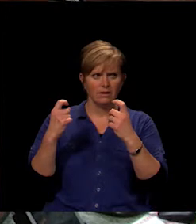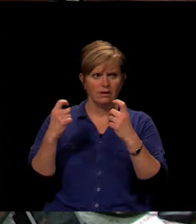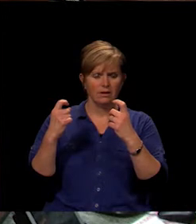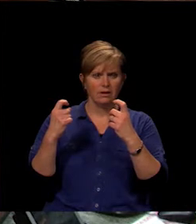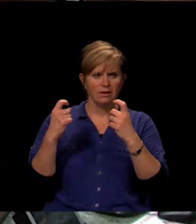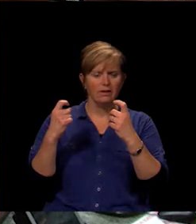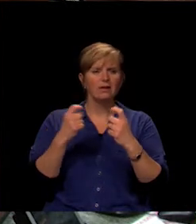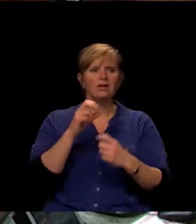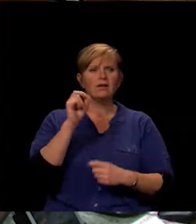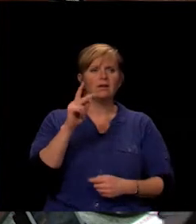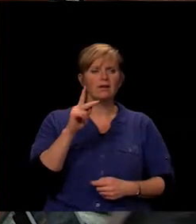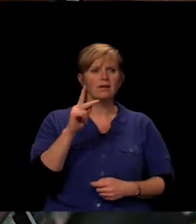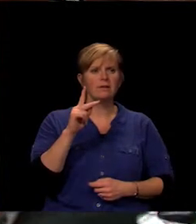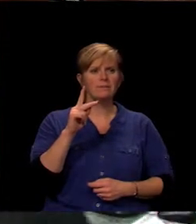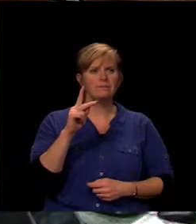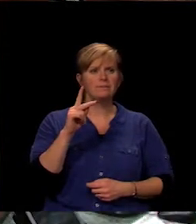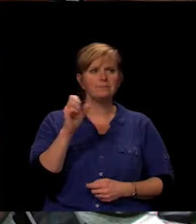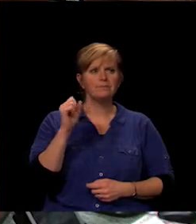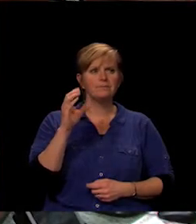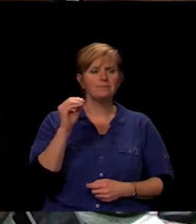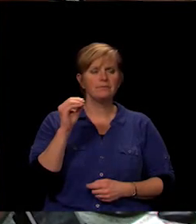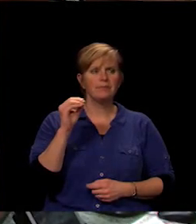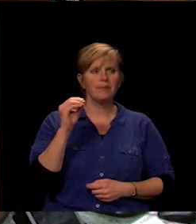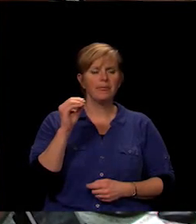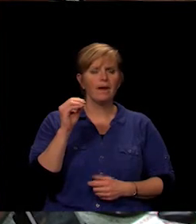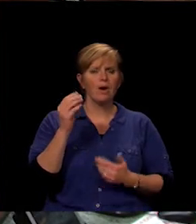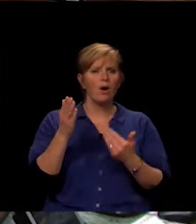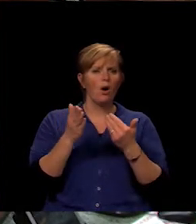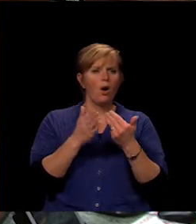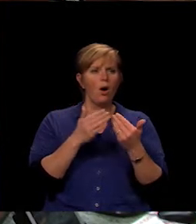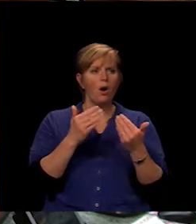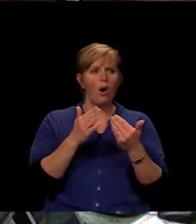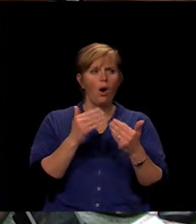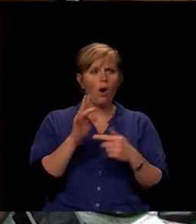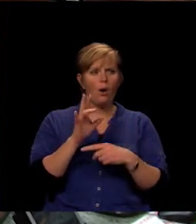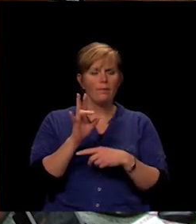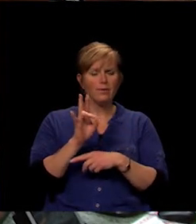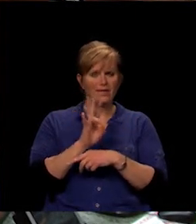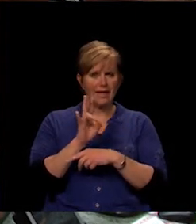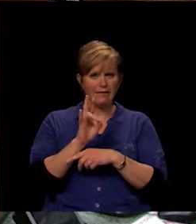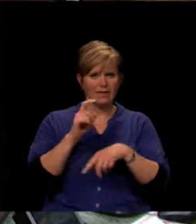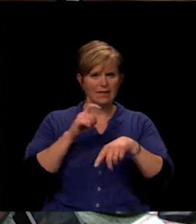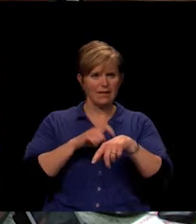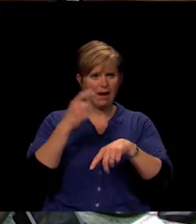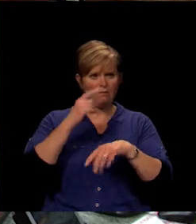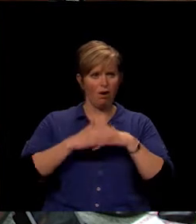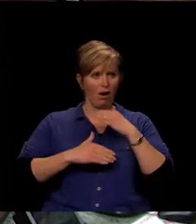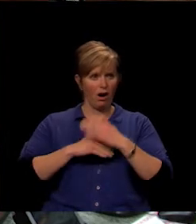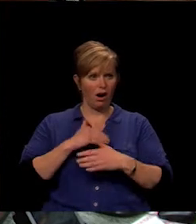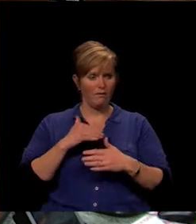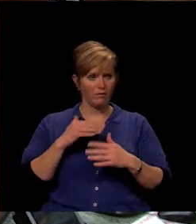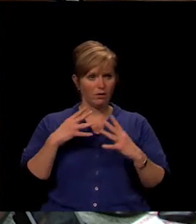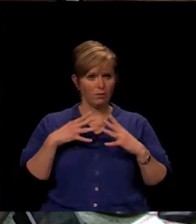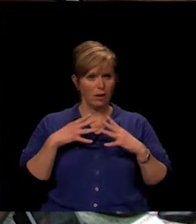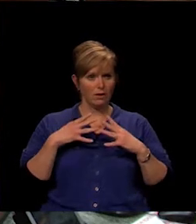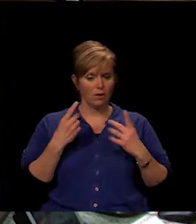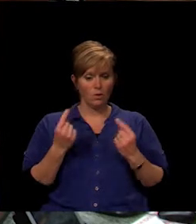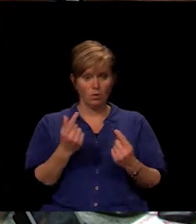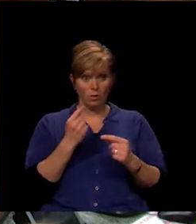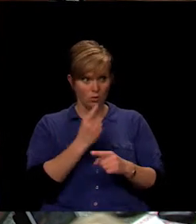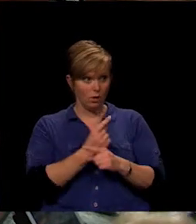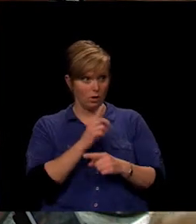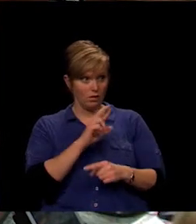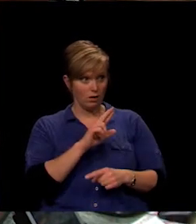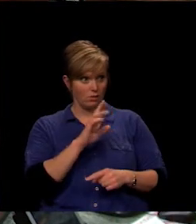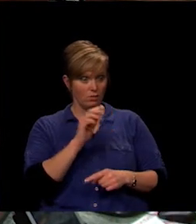All right, so it's 10 till 7. Time for a couple break. You're doing things right, right, Dr. Berry? Okay. There's cake